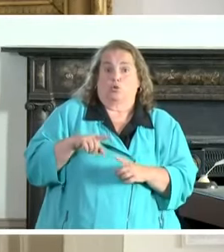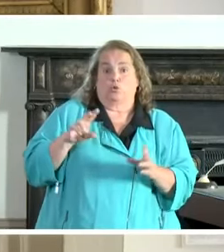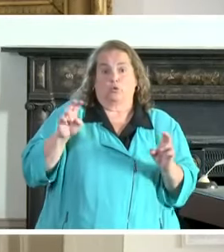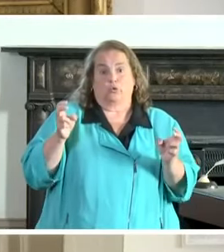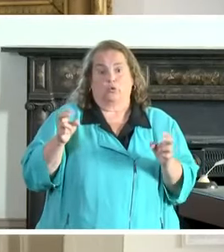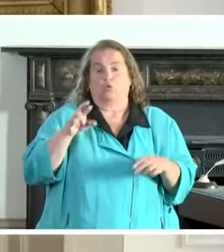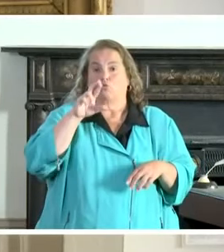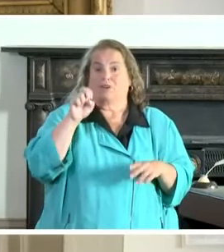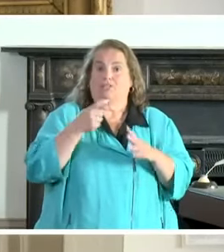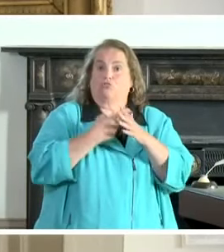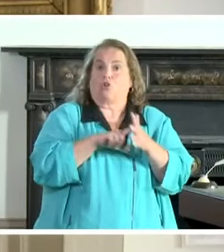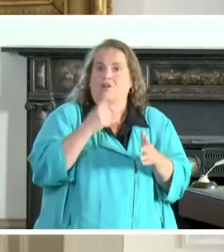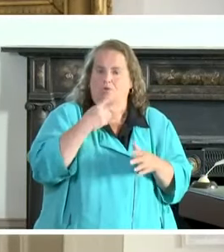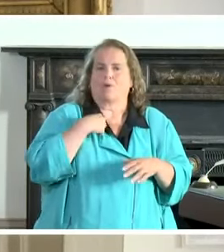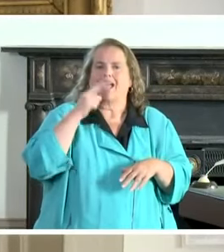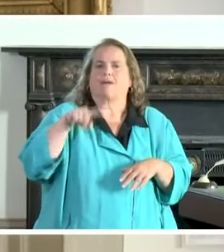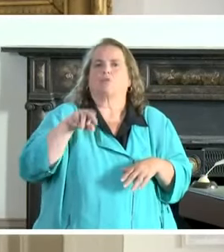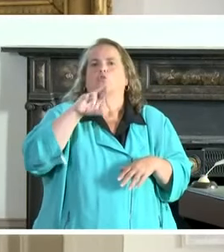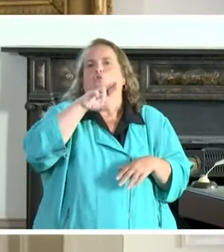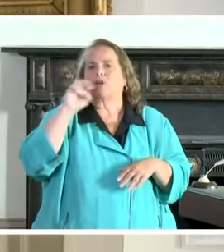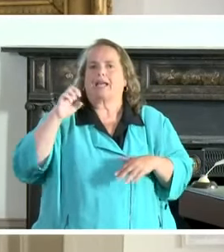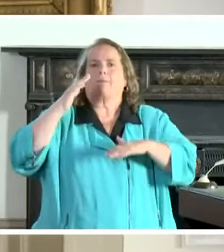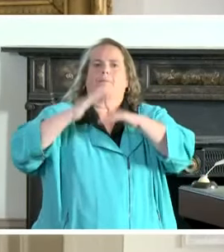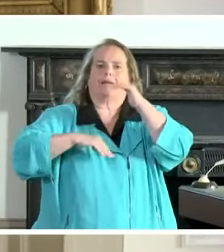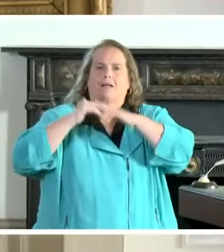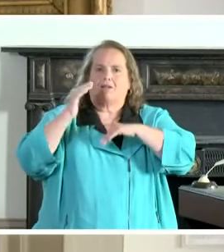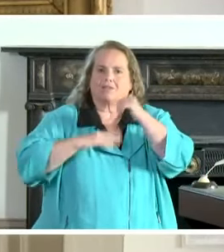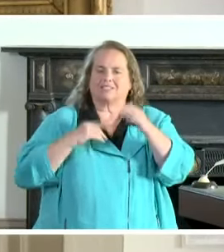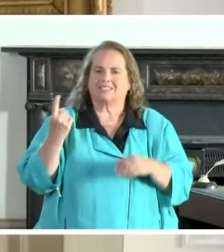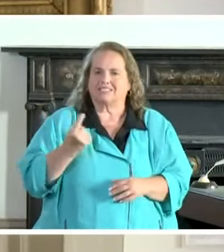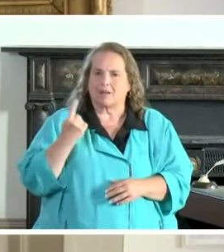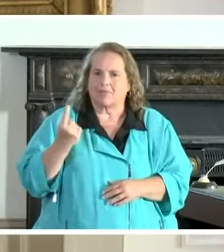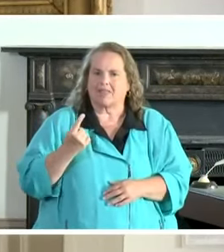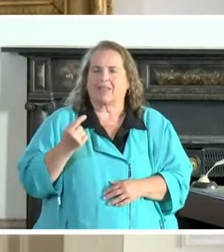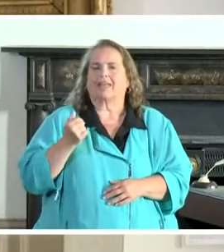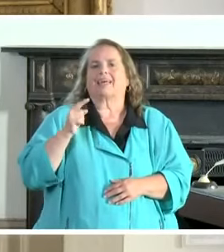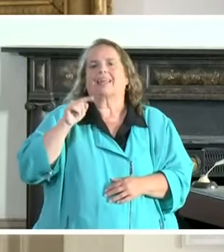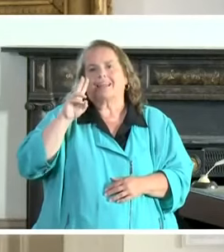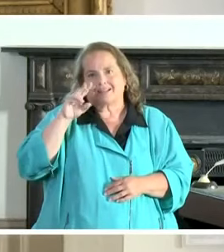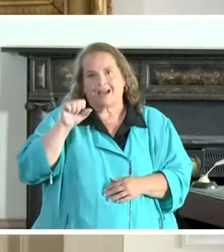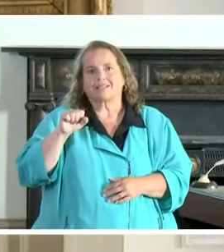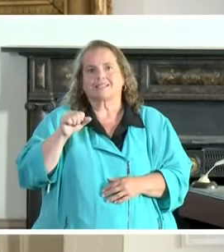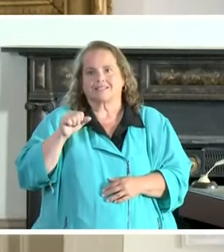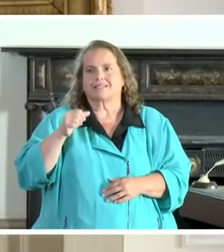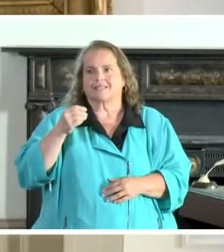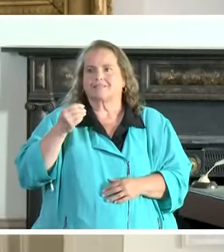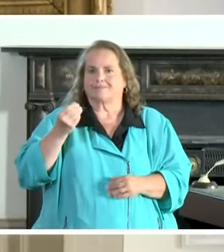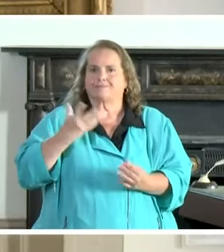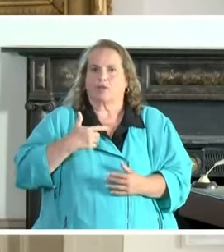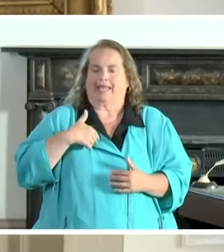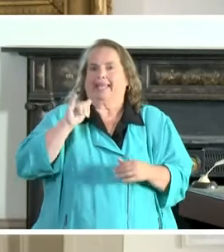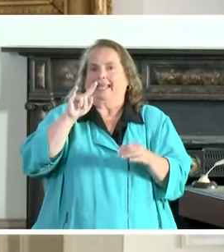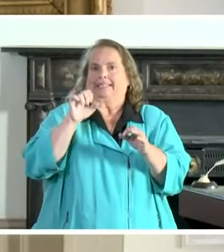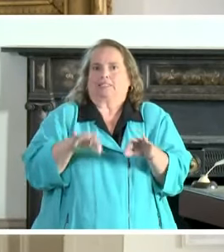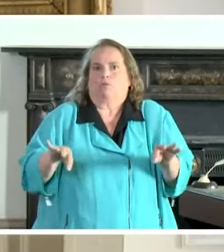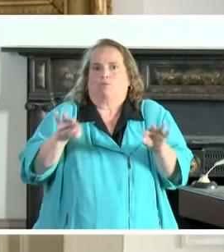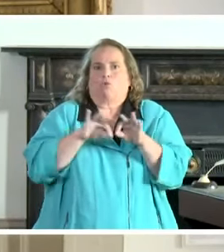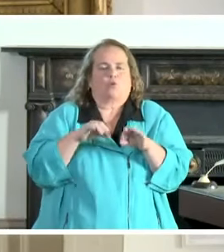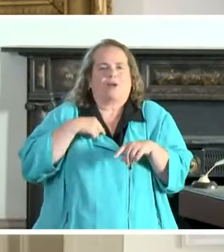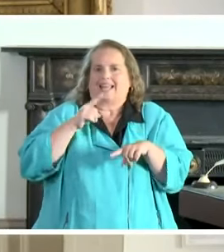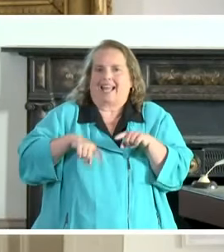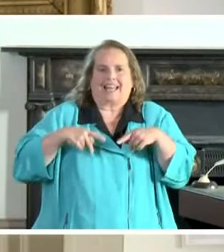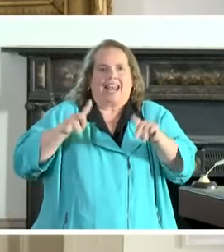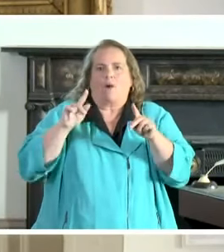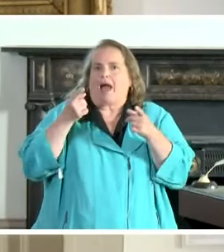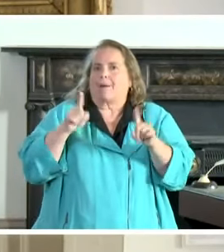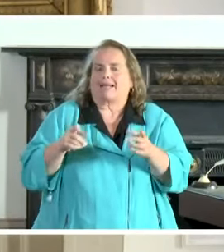and restart something. We have to fully rebuild something. It does tell us, and it's important. It's one of these things that we can't allow to happen again,